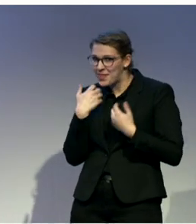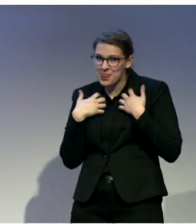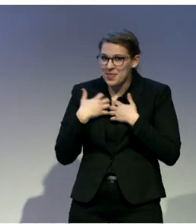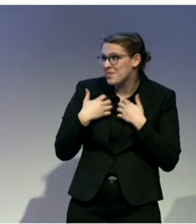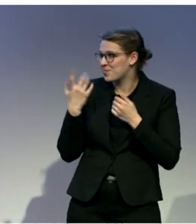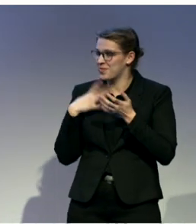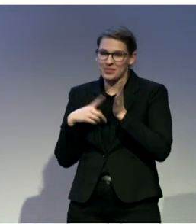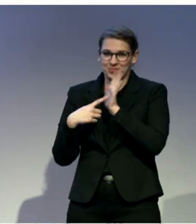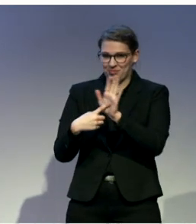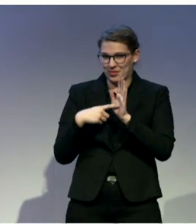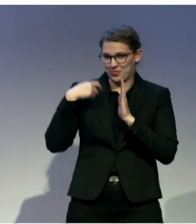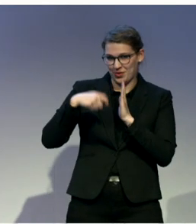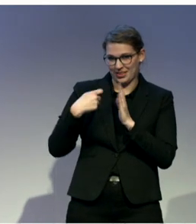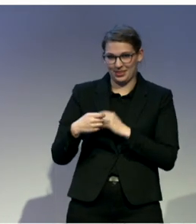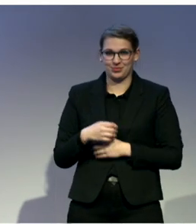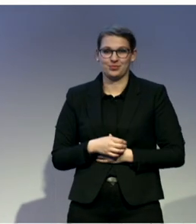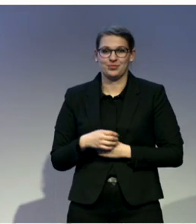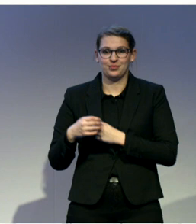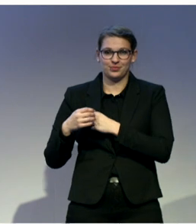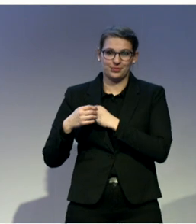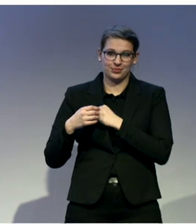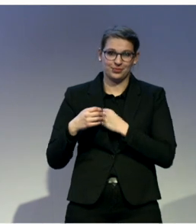specifically on those who are deaf.